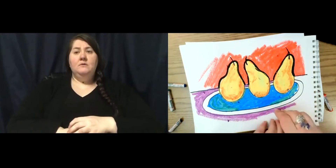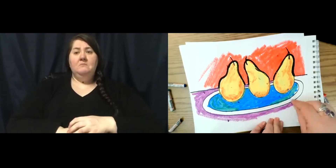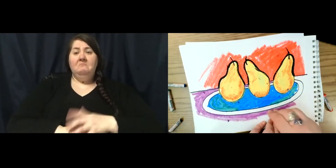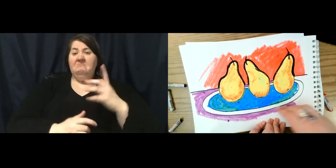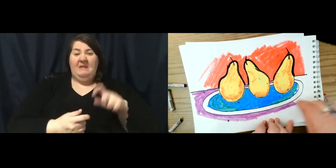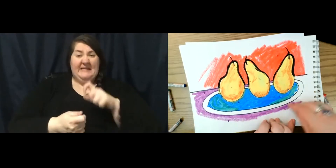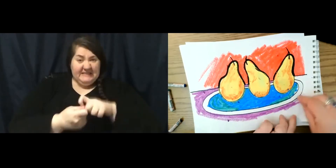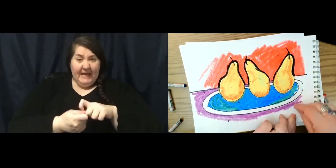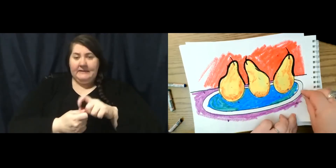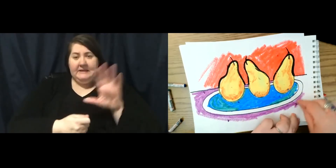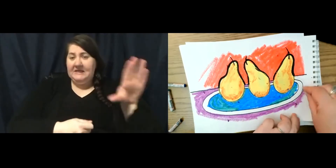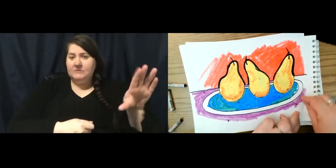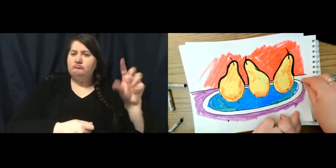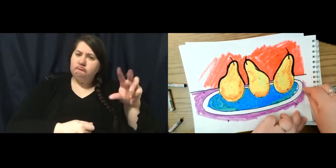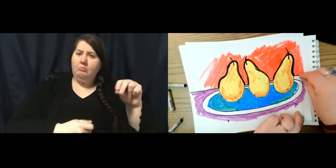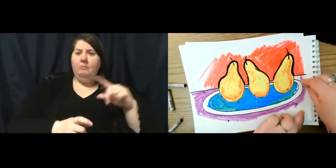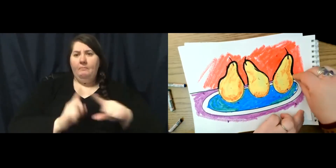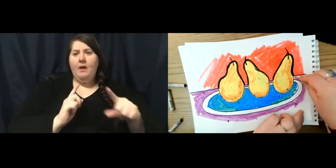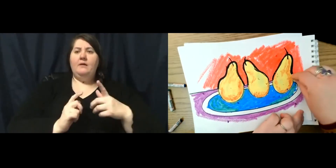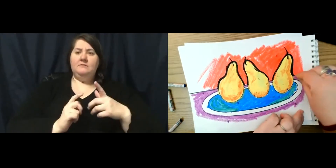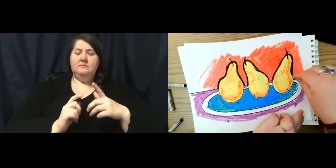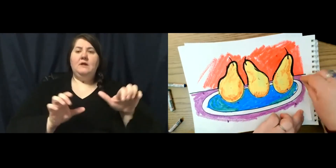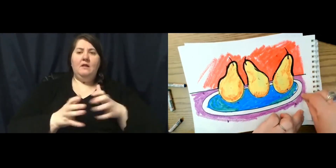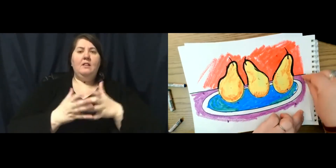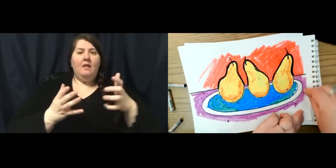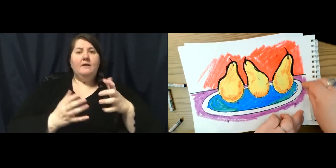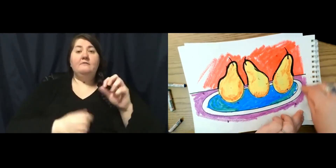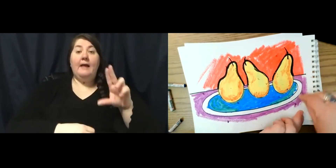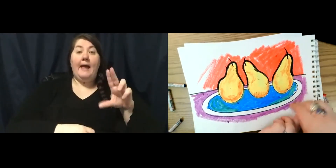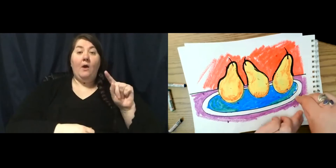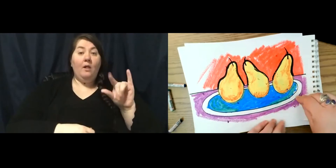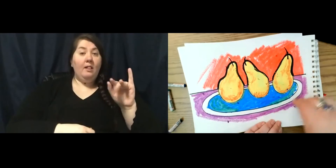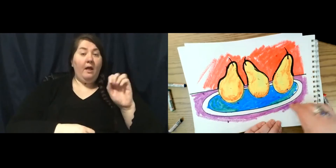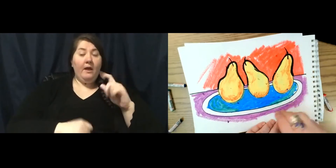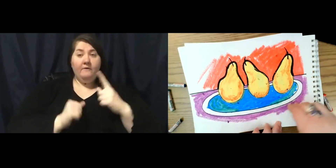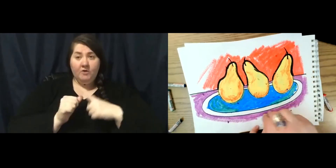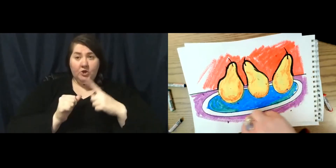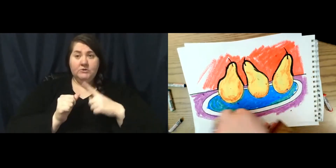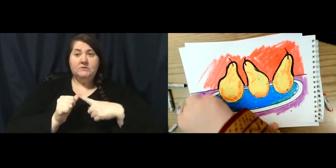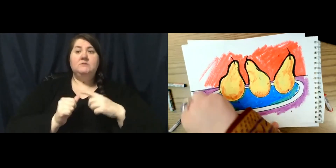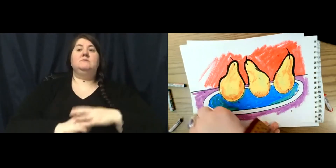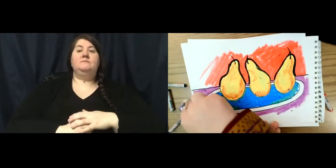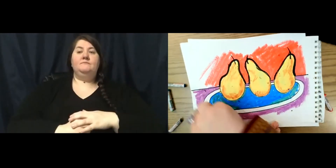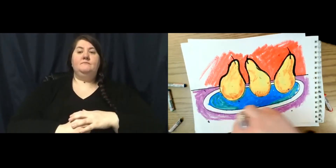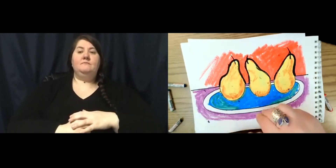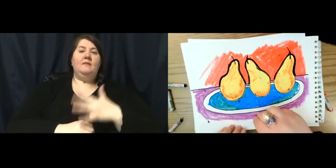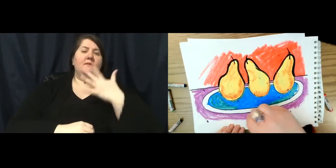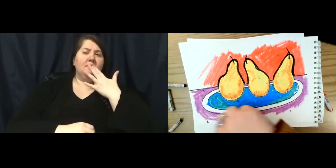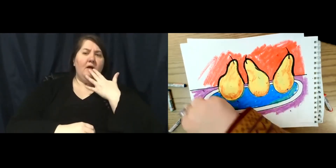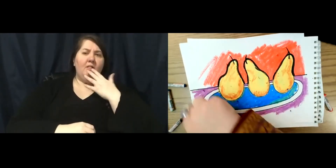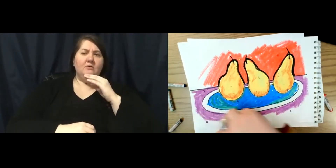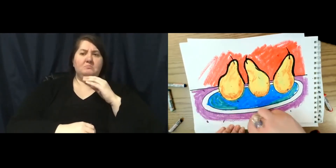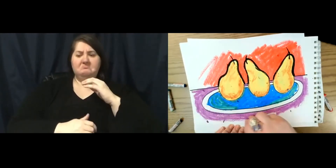but he does do some outlining first. And then he would color in the